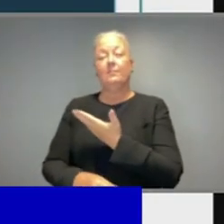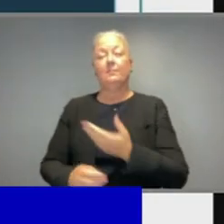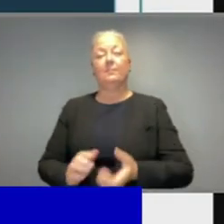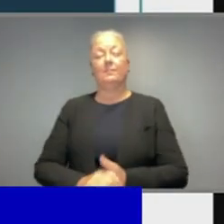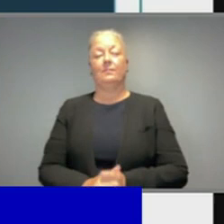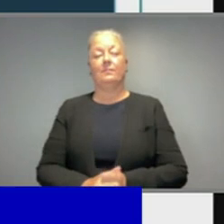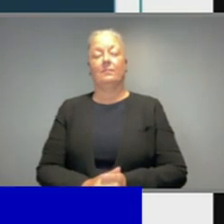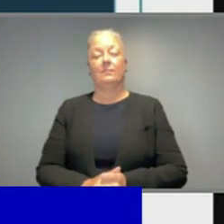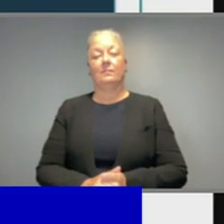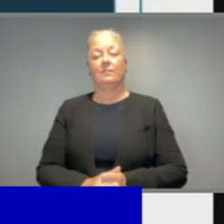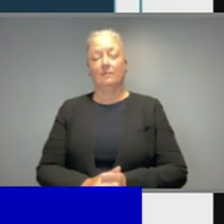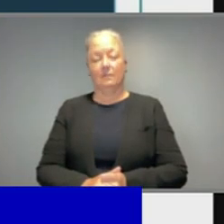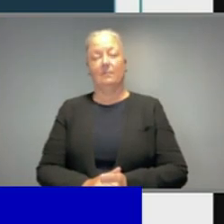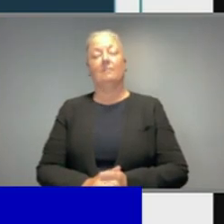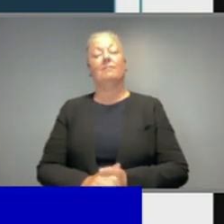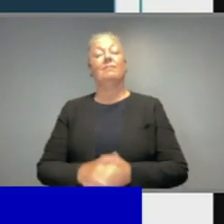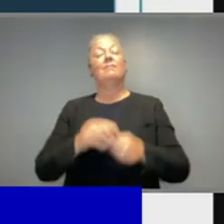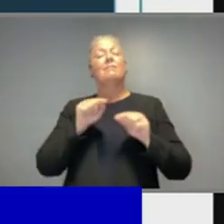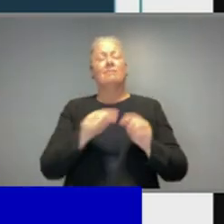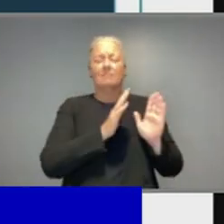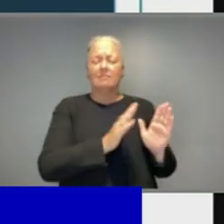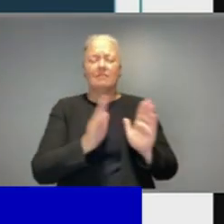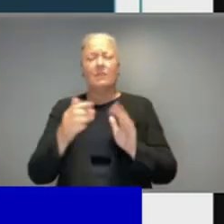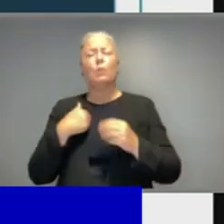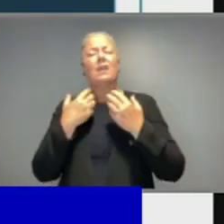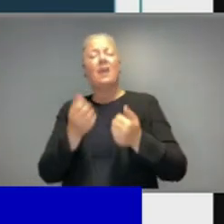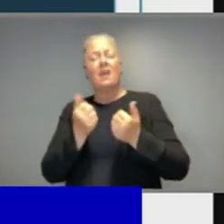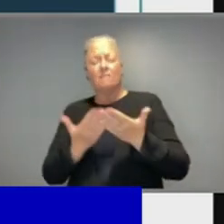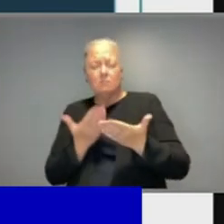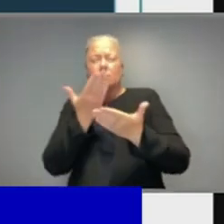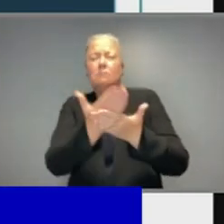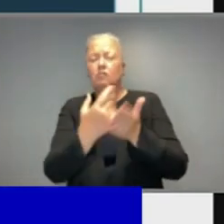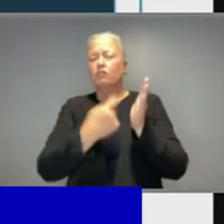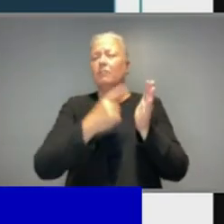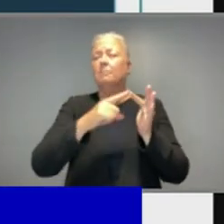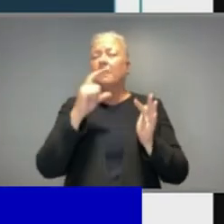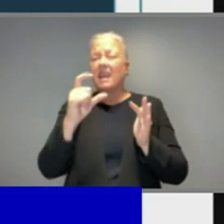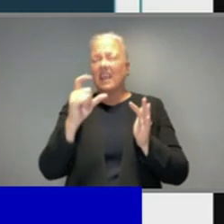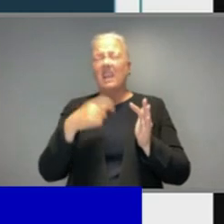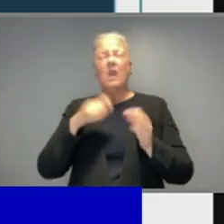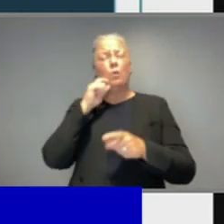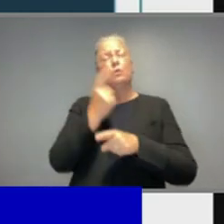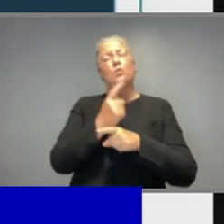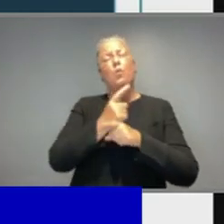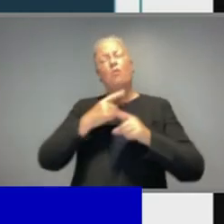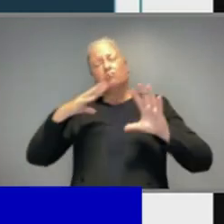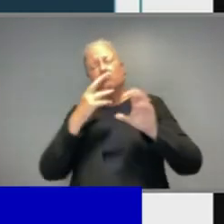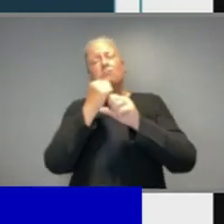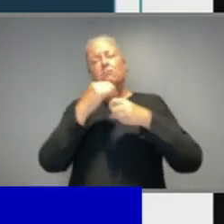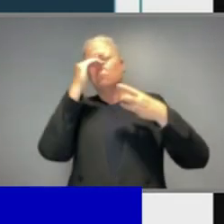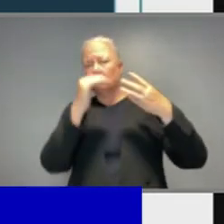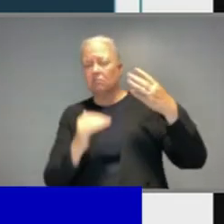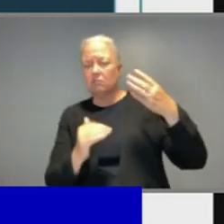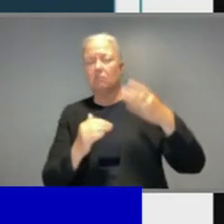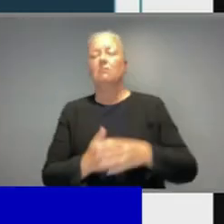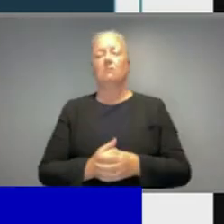Overall, our modelling makes a series of recommendations and the key recommendations are covered here and I'll unpack the evidence behind them in the subsequent